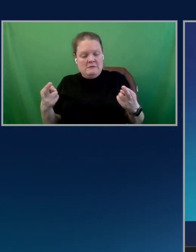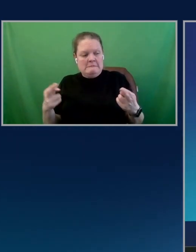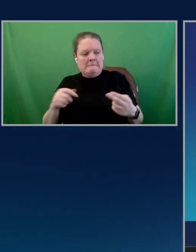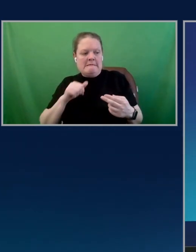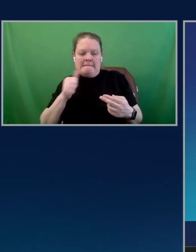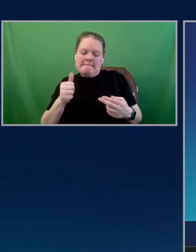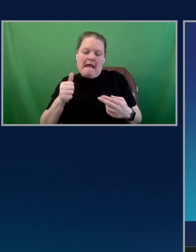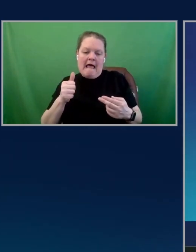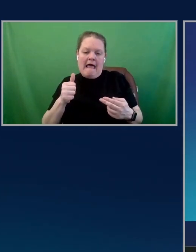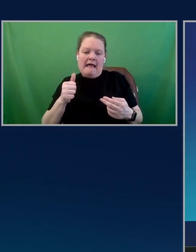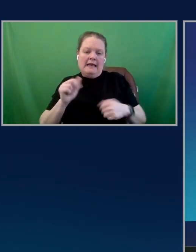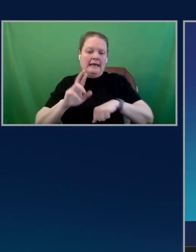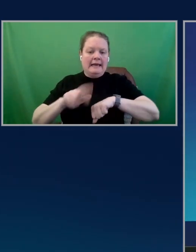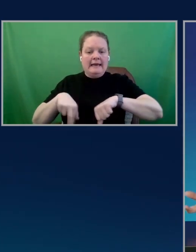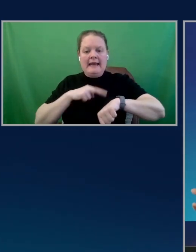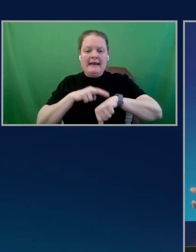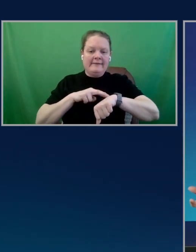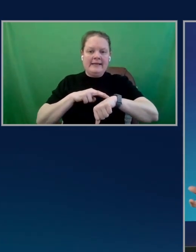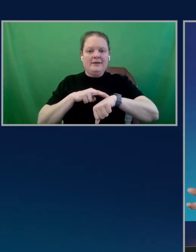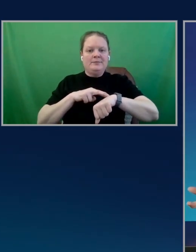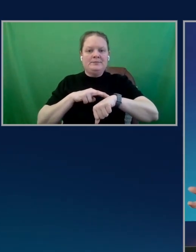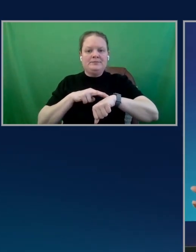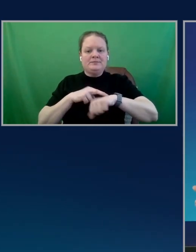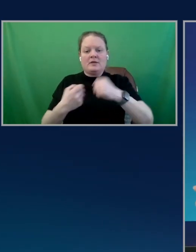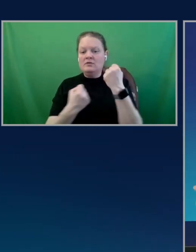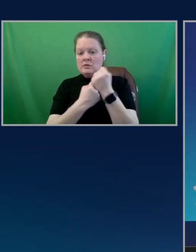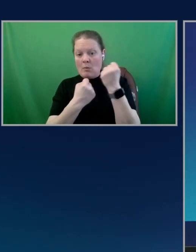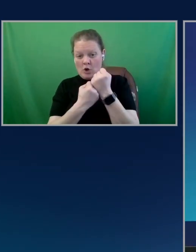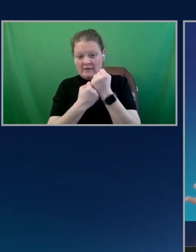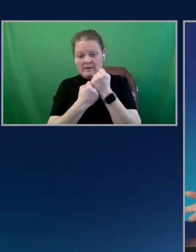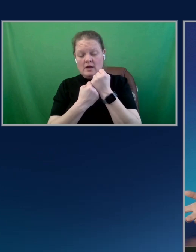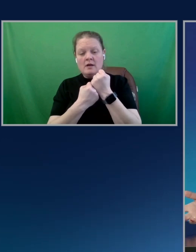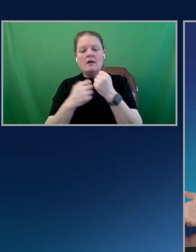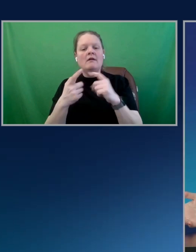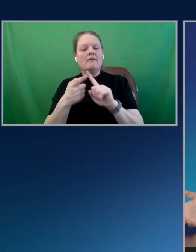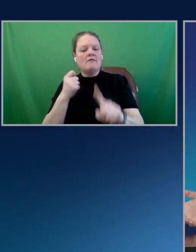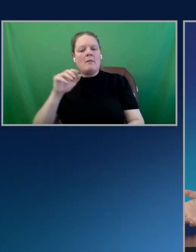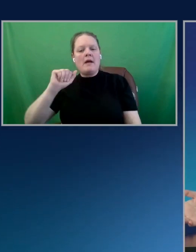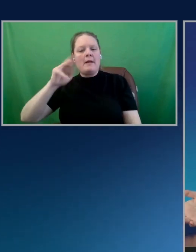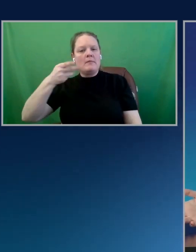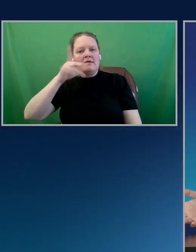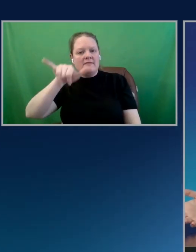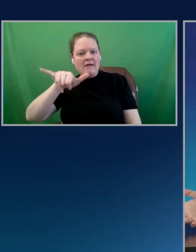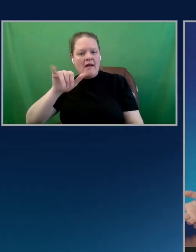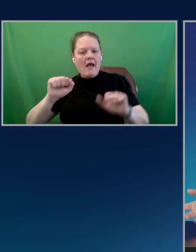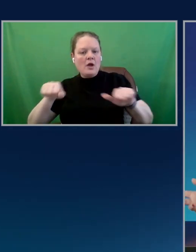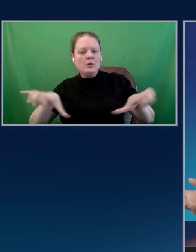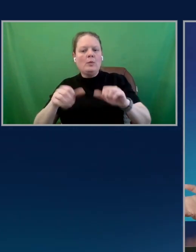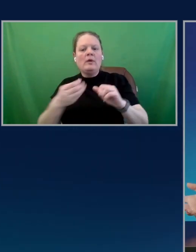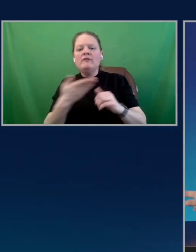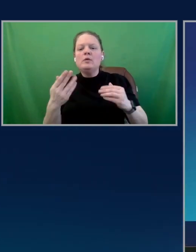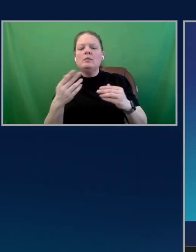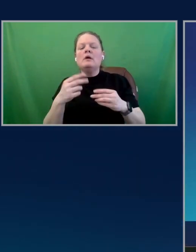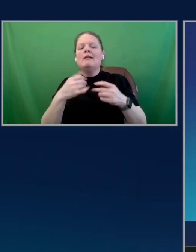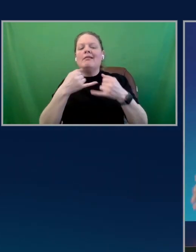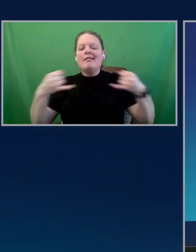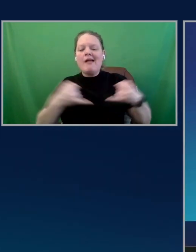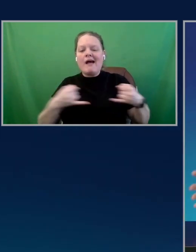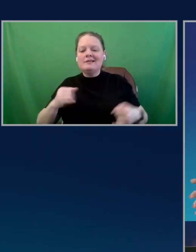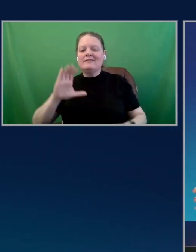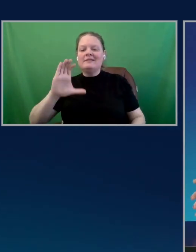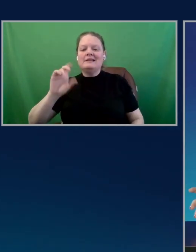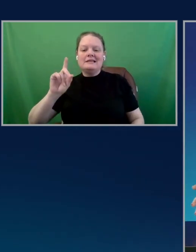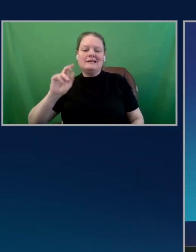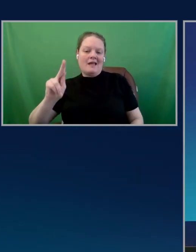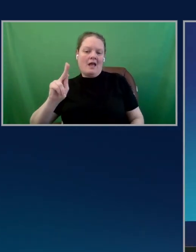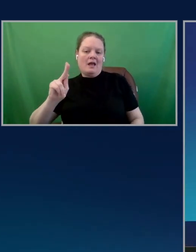supported by Amplify. I can do that with a couple lines of CDK code as well. So it's all built into